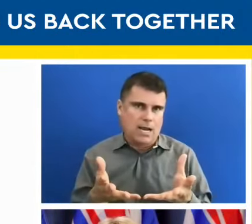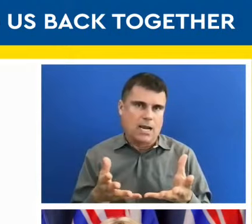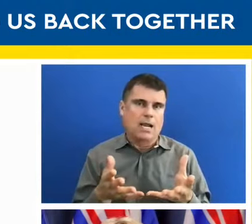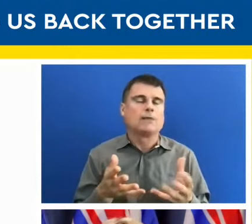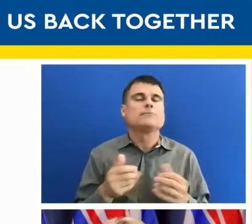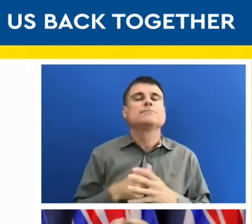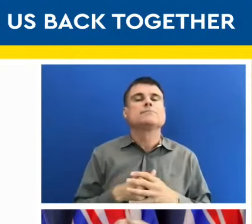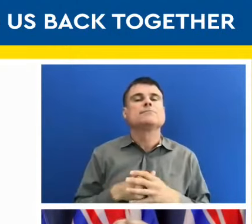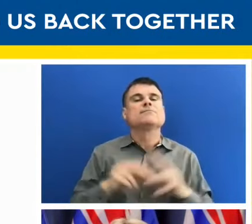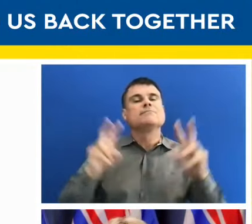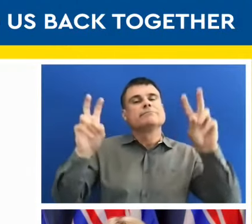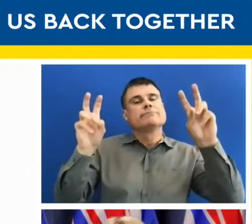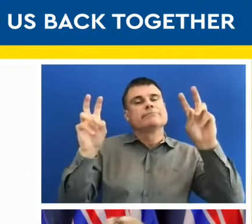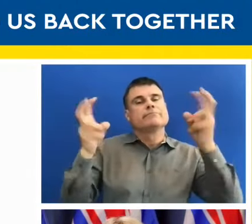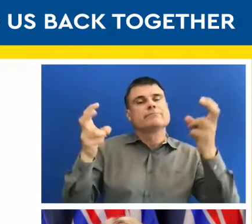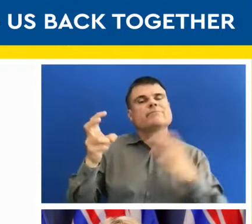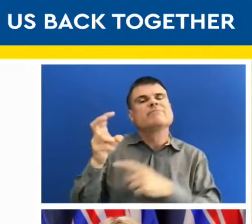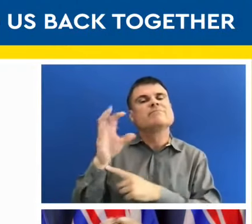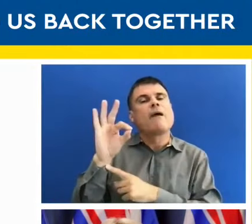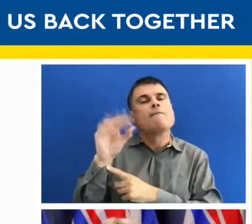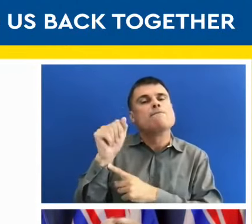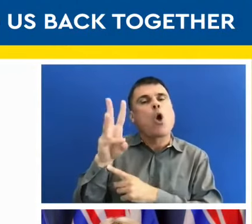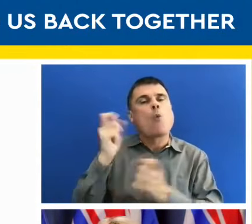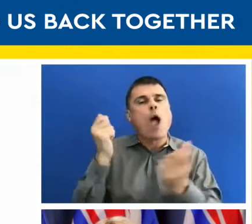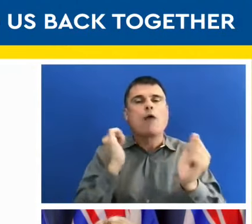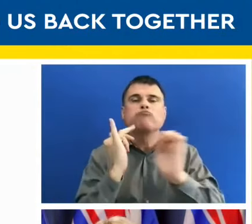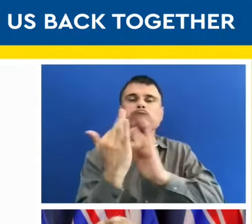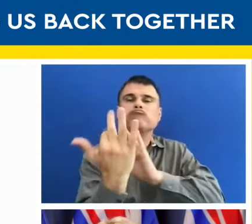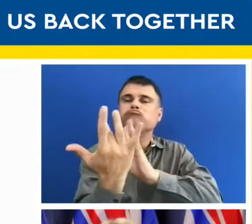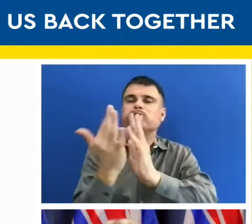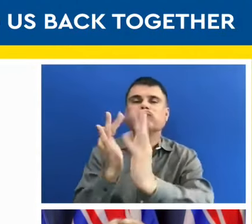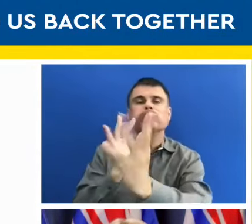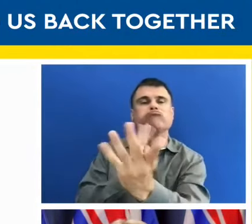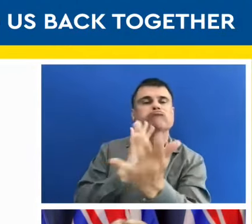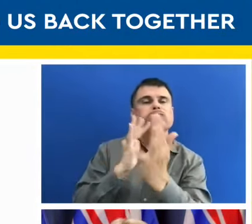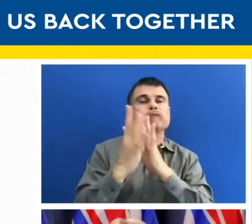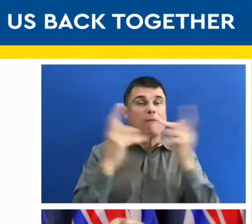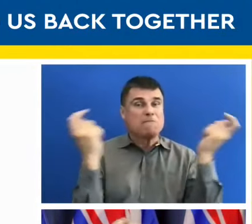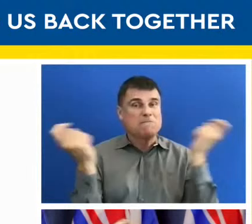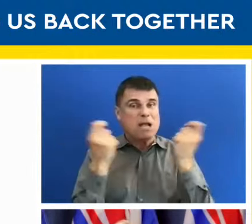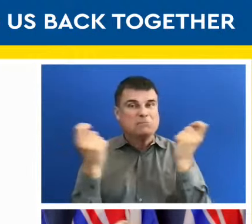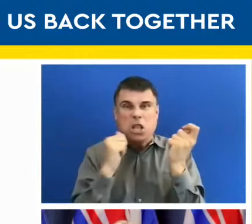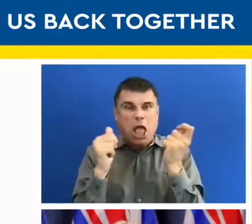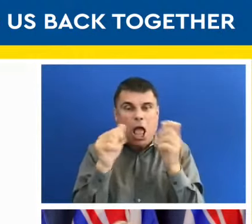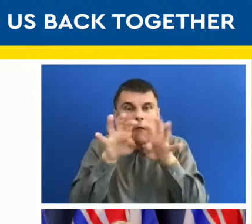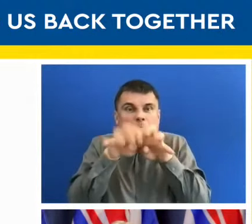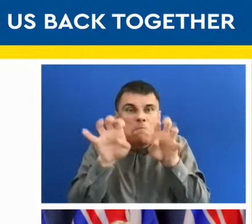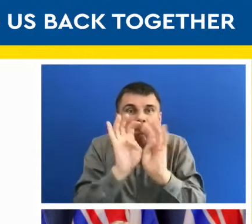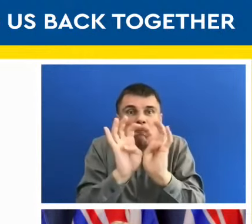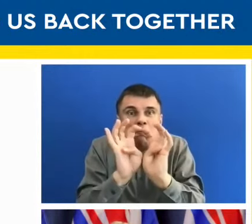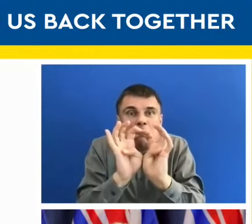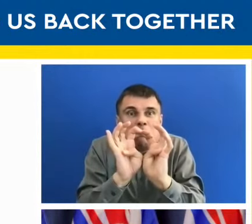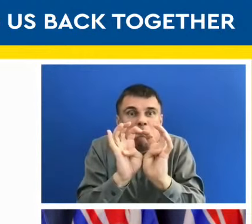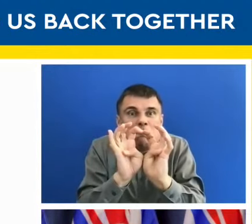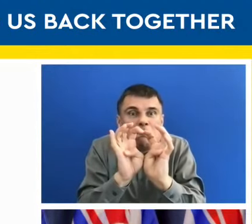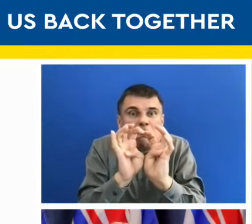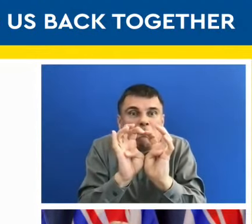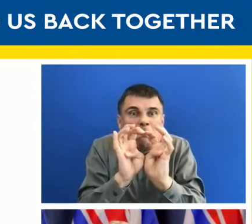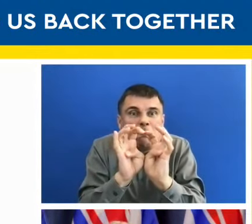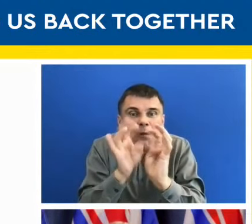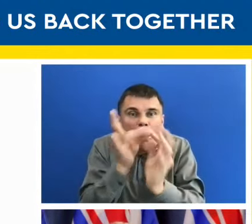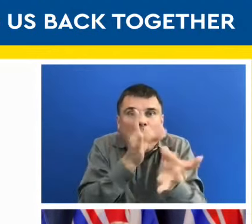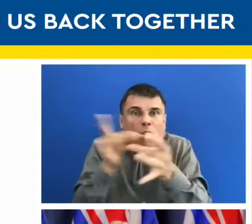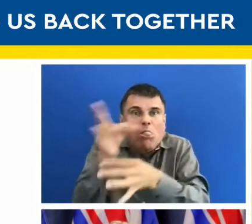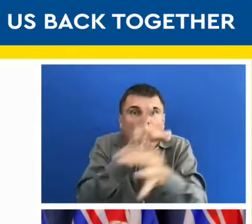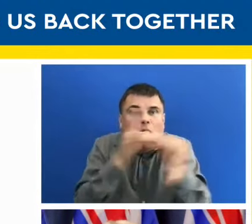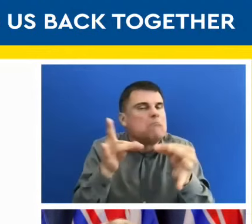can move away from others and keep their distance. It is not like being seated right next to somebody. or an unenclosed space. So we